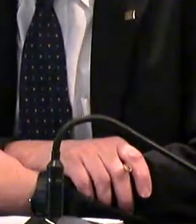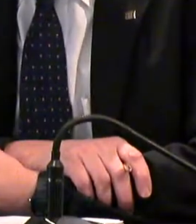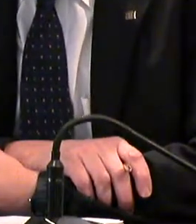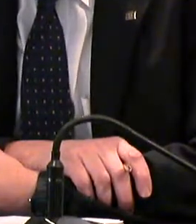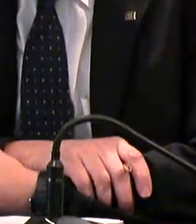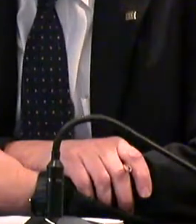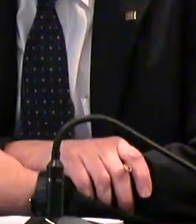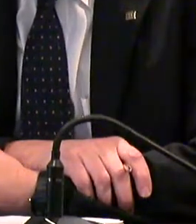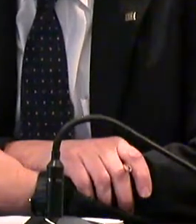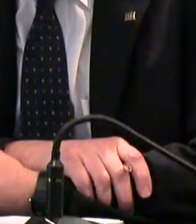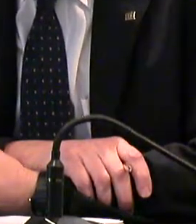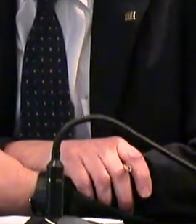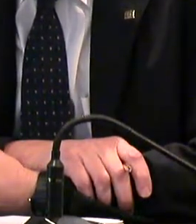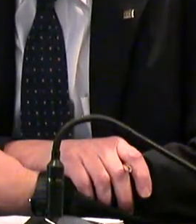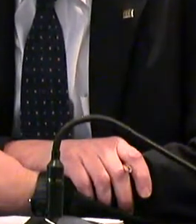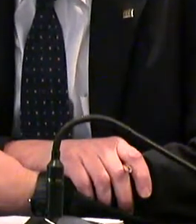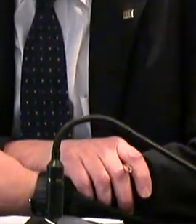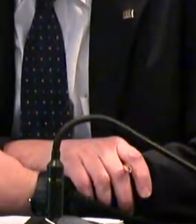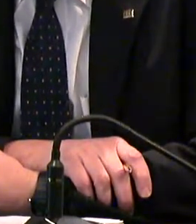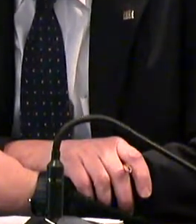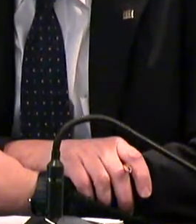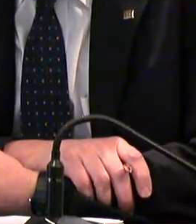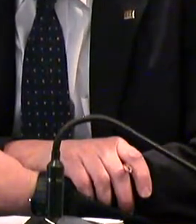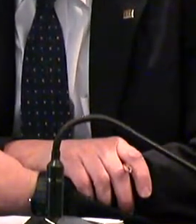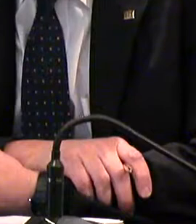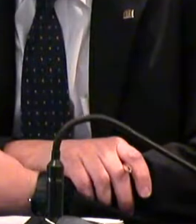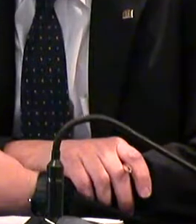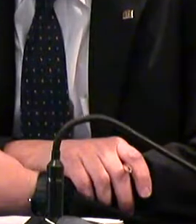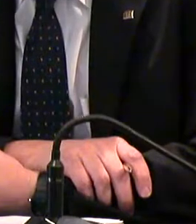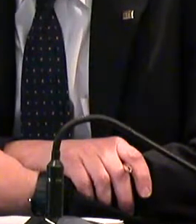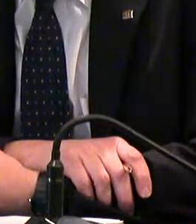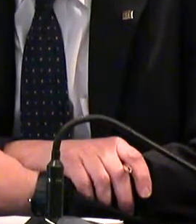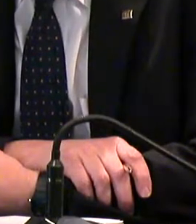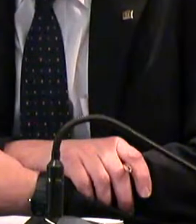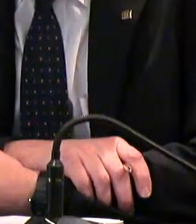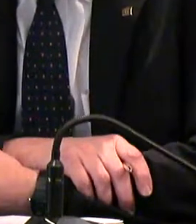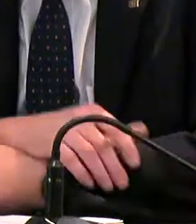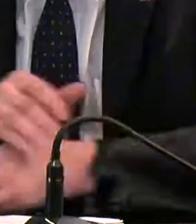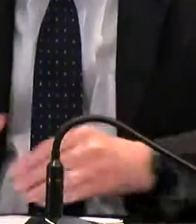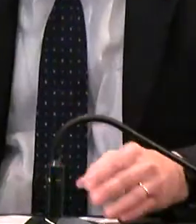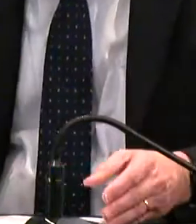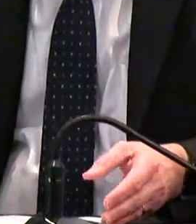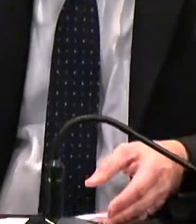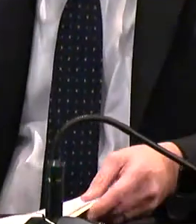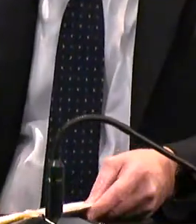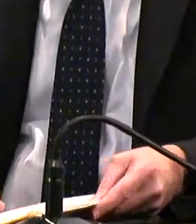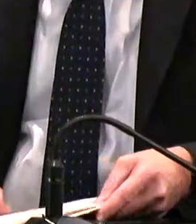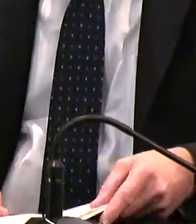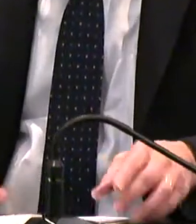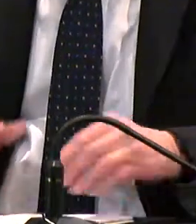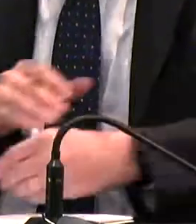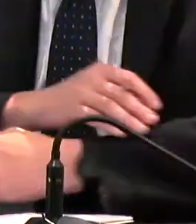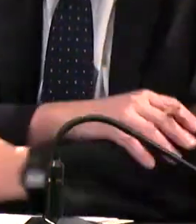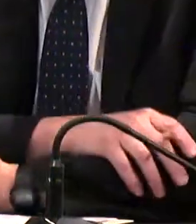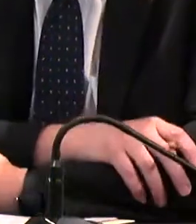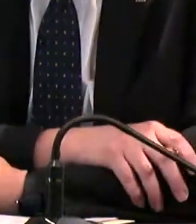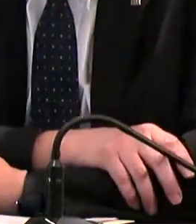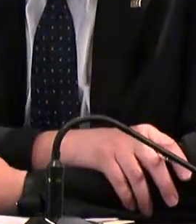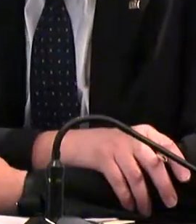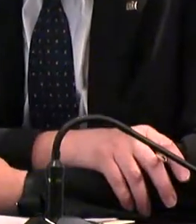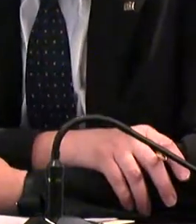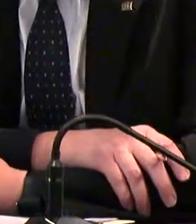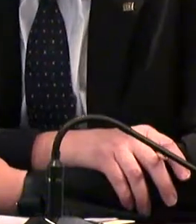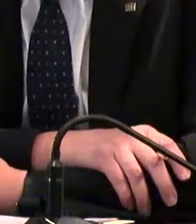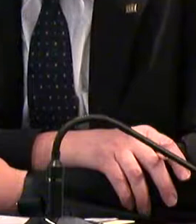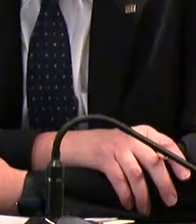the most, one of the most important things we've seen in the last 20 years. So I've served at